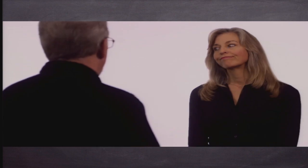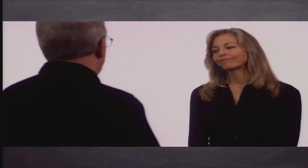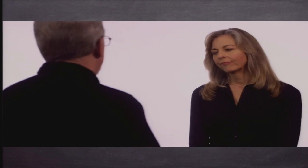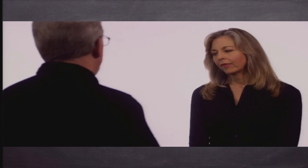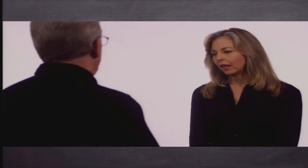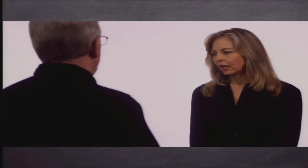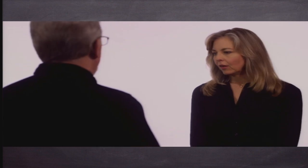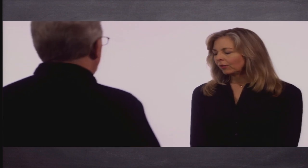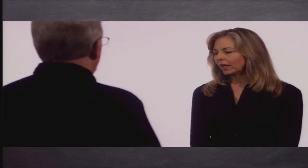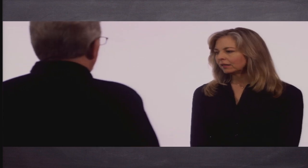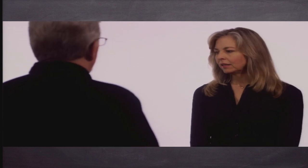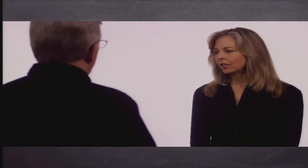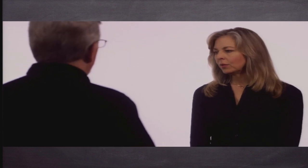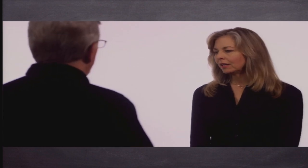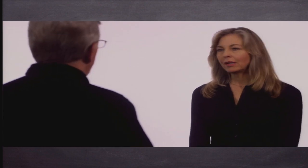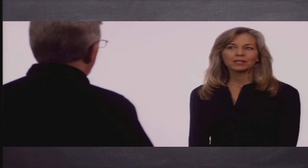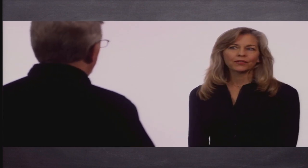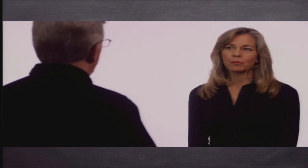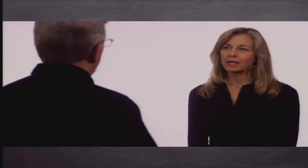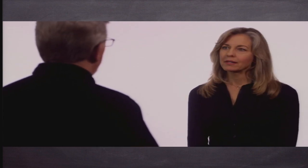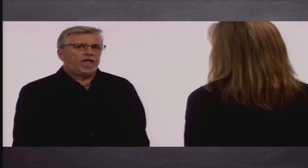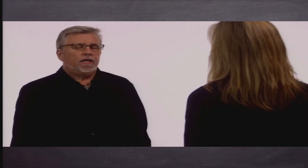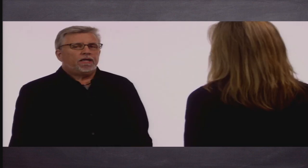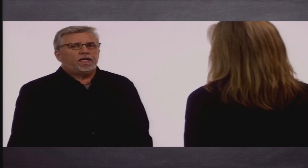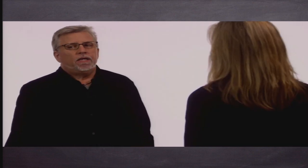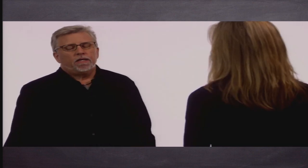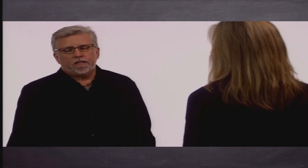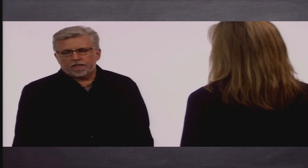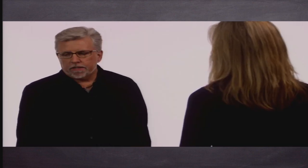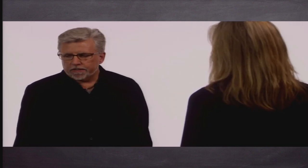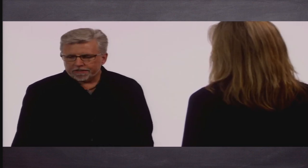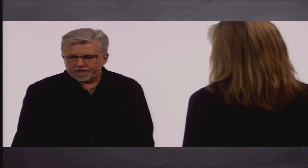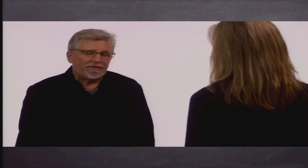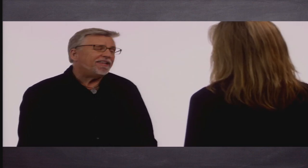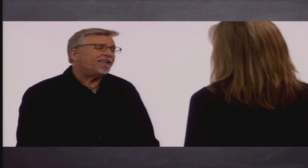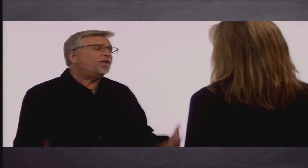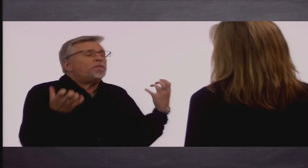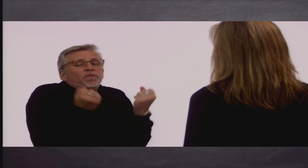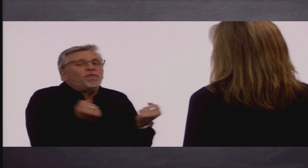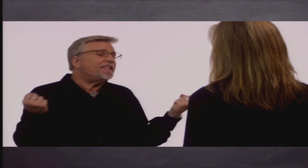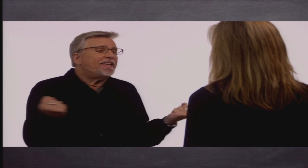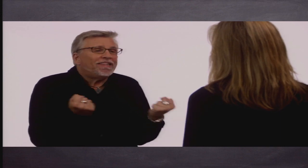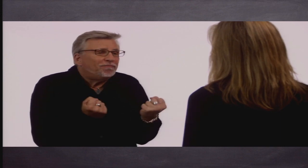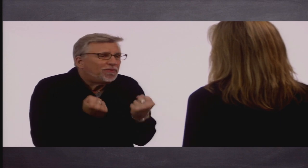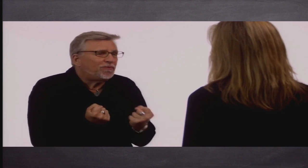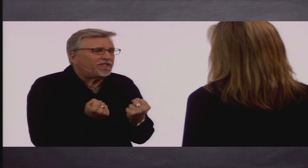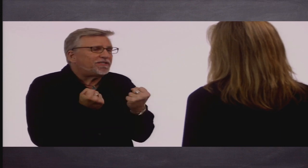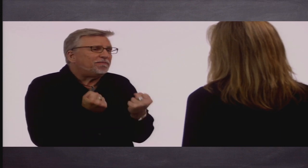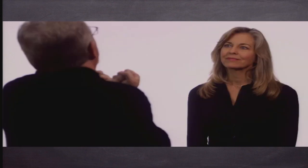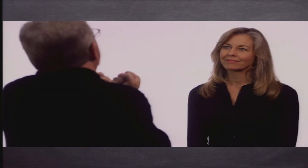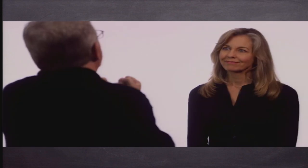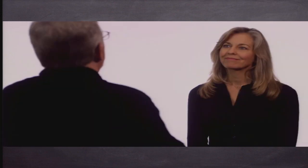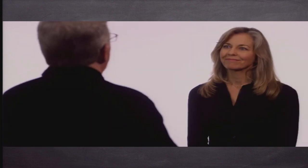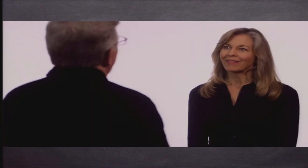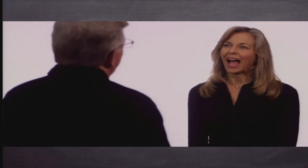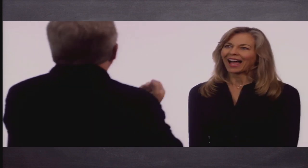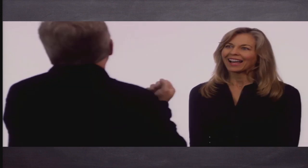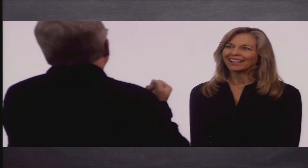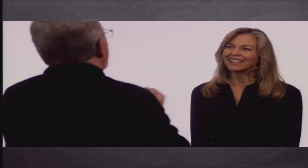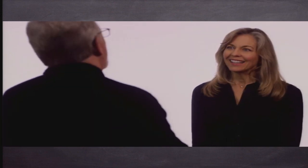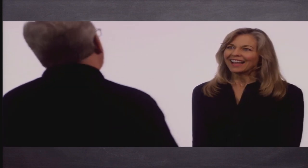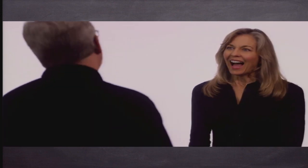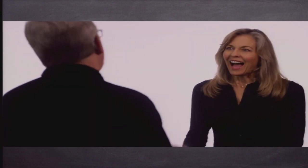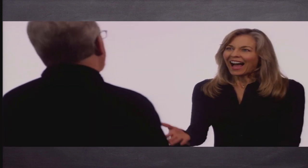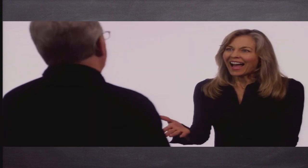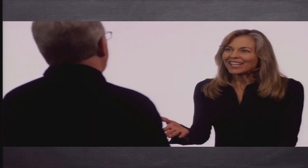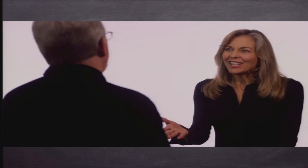religion. Well, you know what? Maybe it's for the best, then. But, you know, I was really in the mood to smite someone. I haven't done